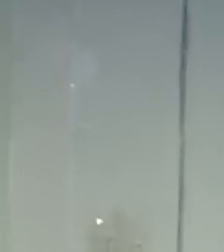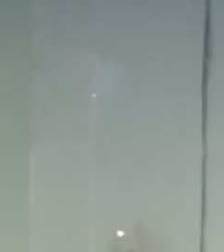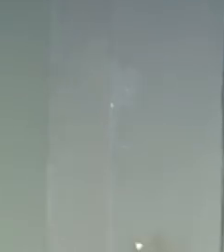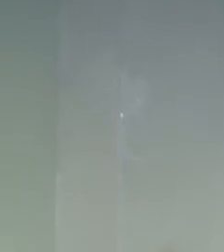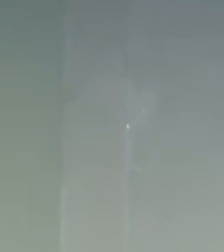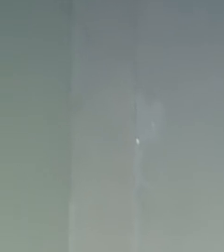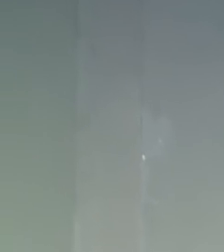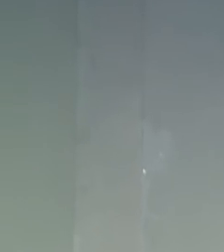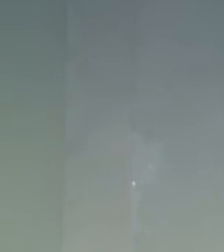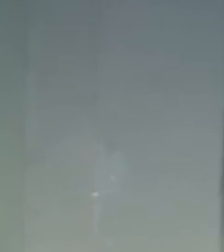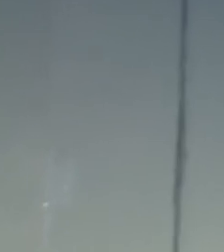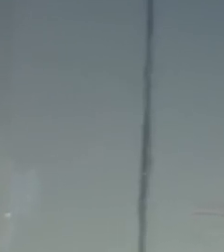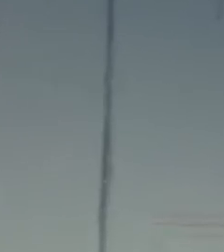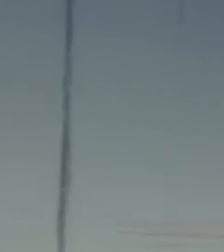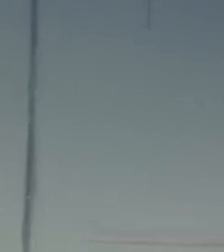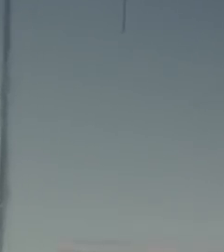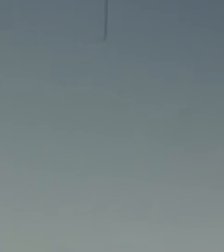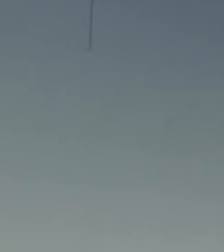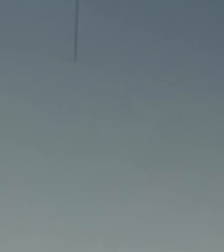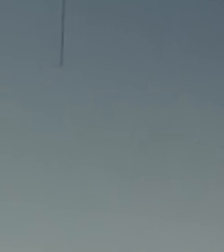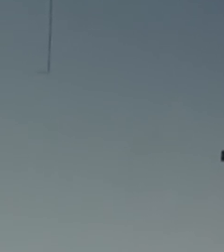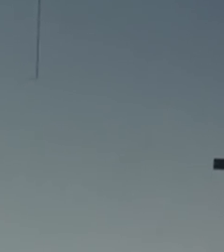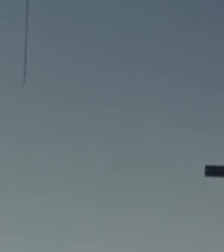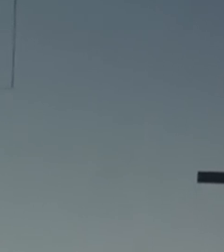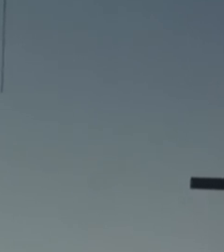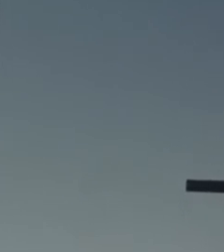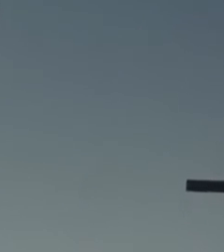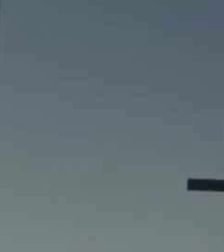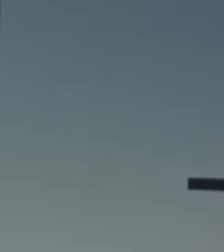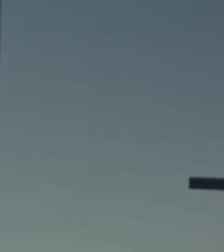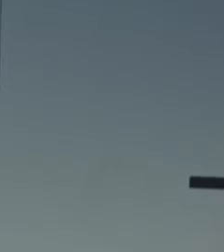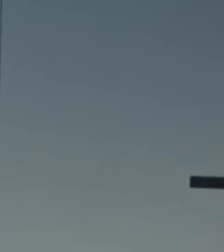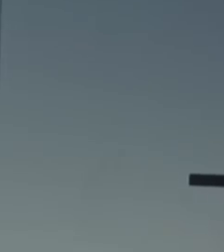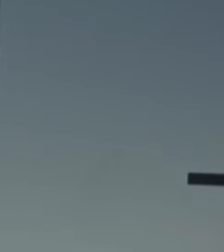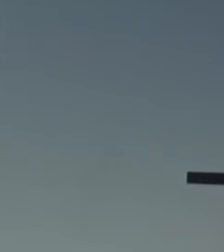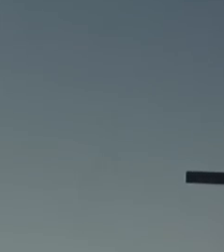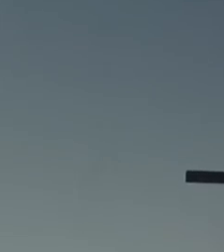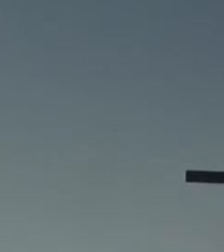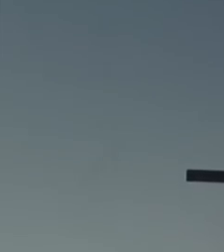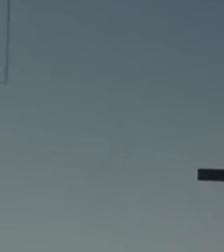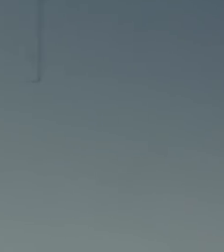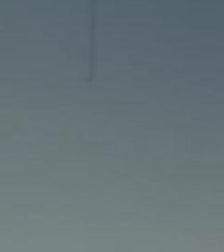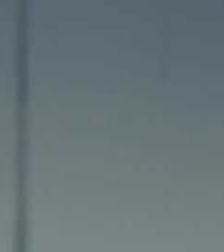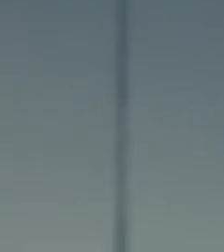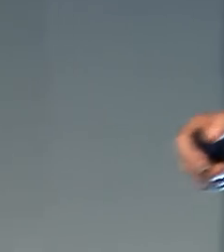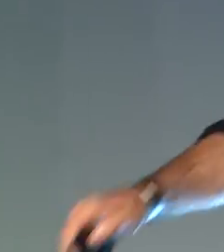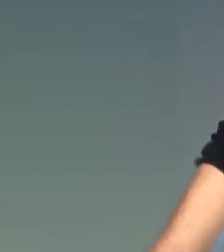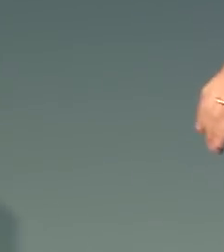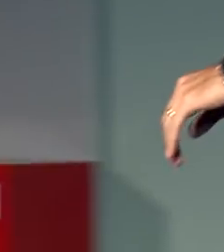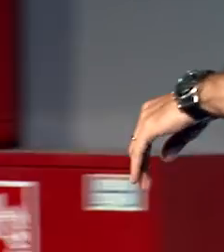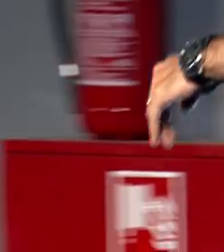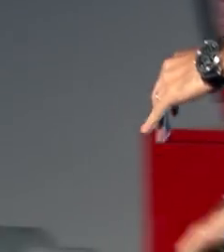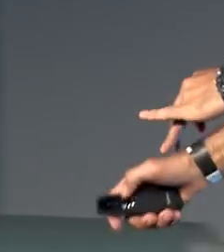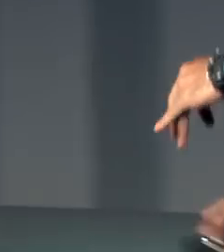All right, good morning, everybody. How are we here? Okay, we're on. Hello.